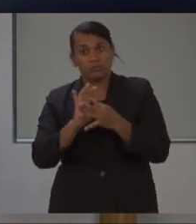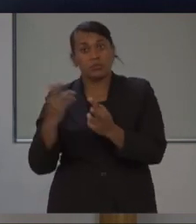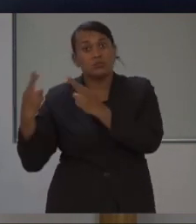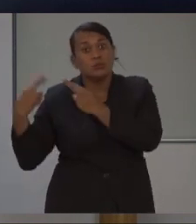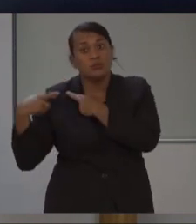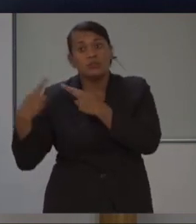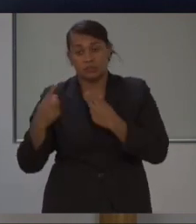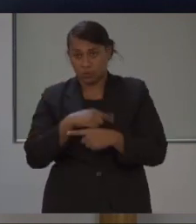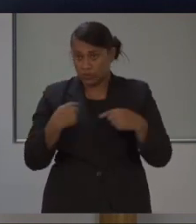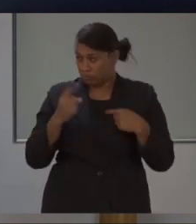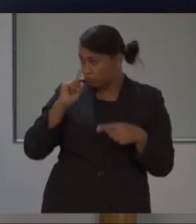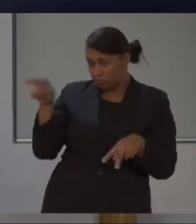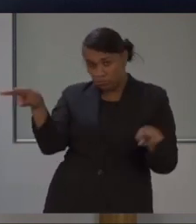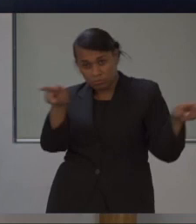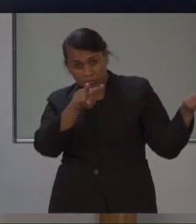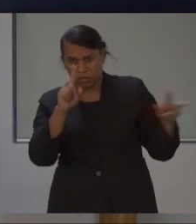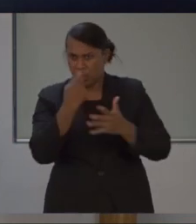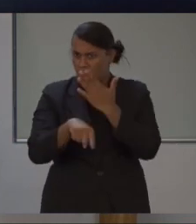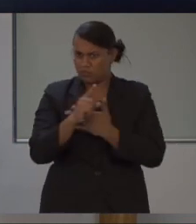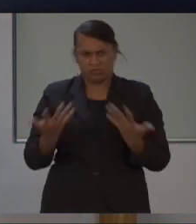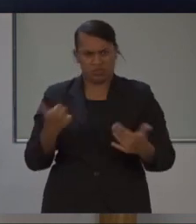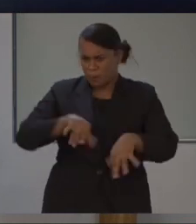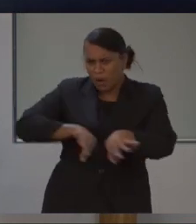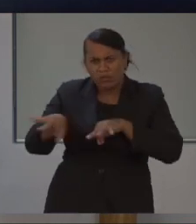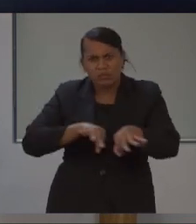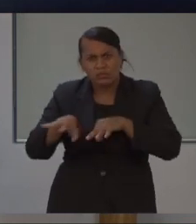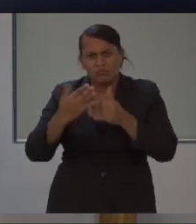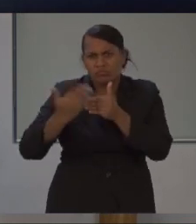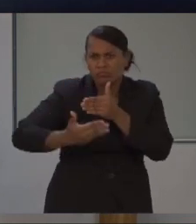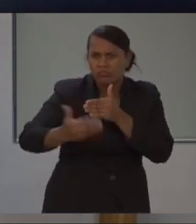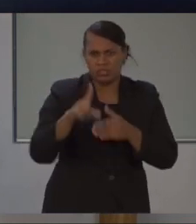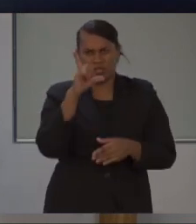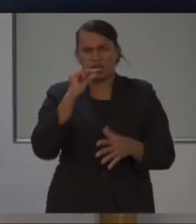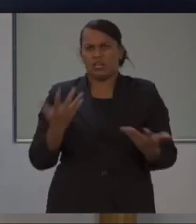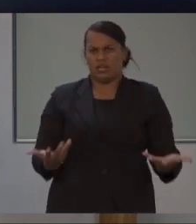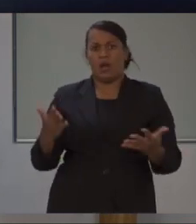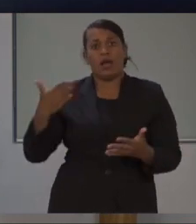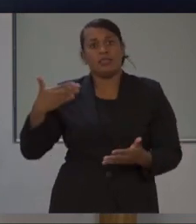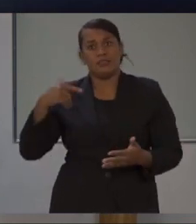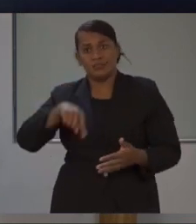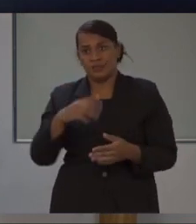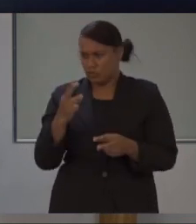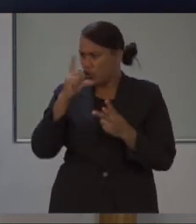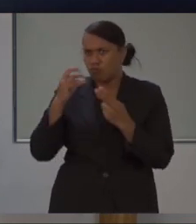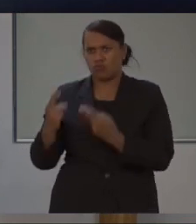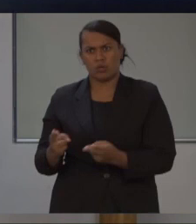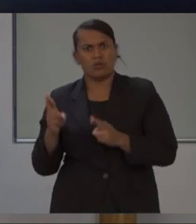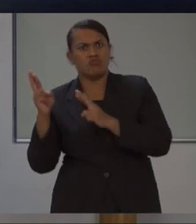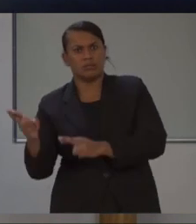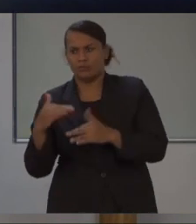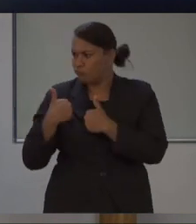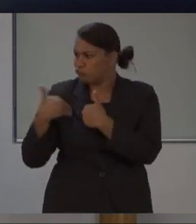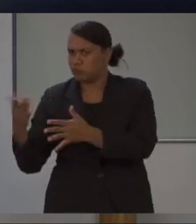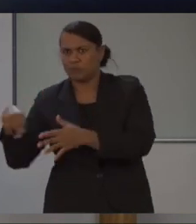happen, we plan to gradually scale back a handful of our health protection measures. From the evening of Saturday,